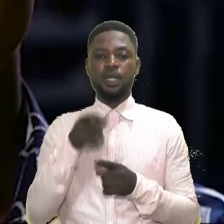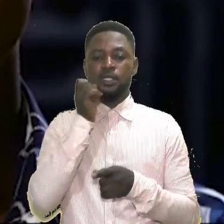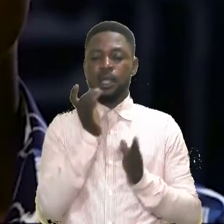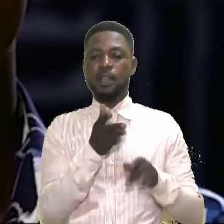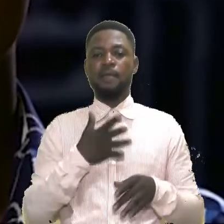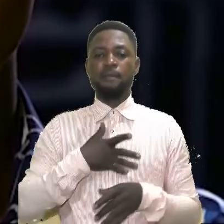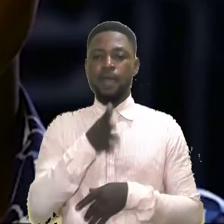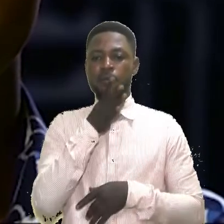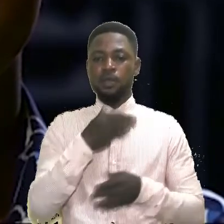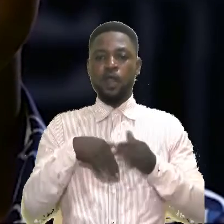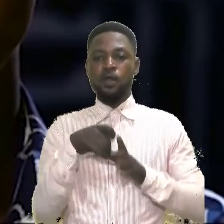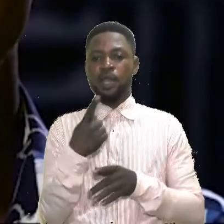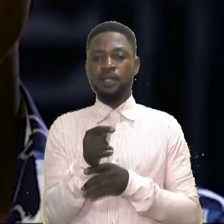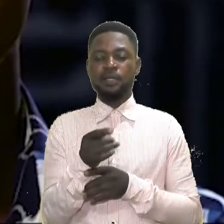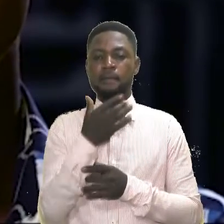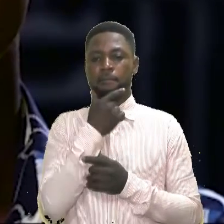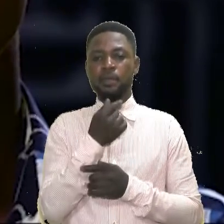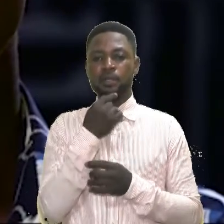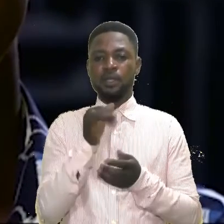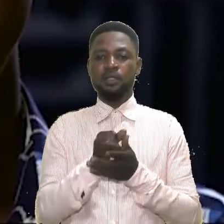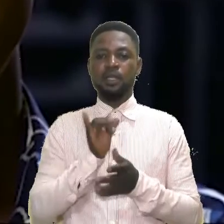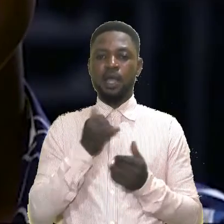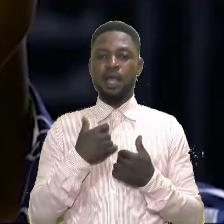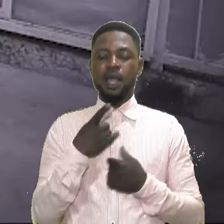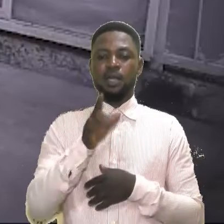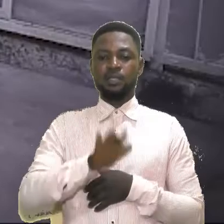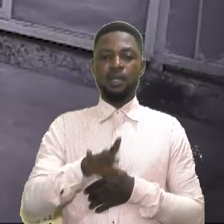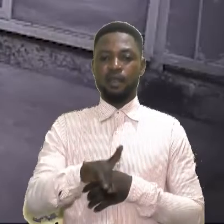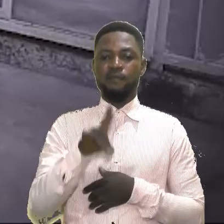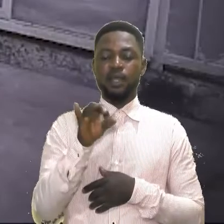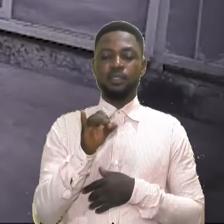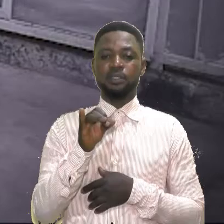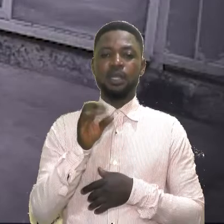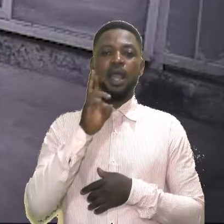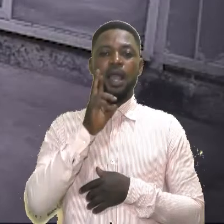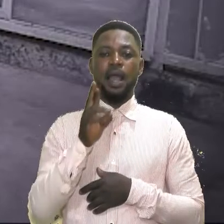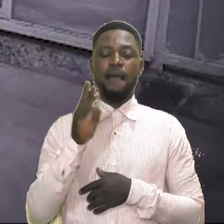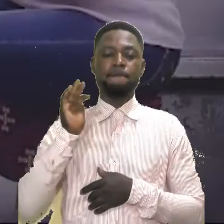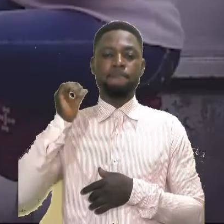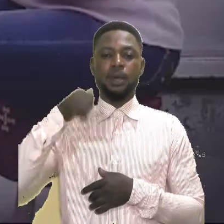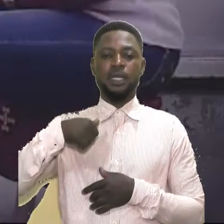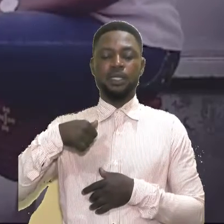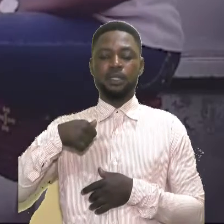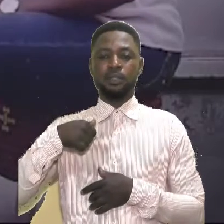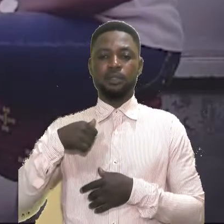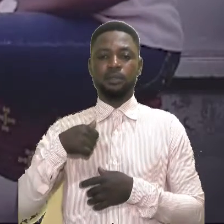Then she left my mother under the guise that I had challenges finding her bag. Alex!